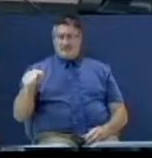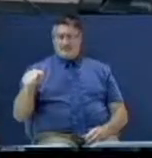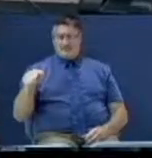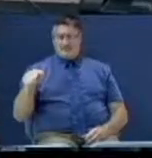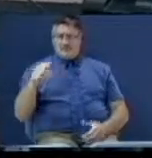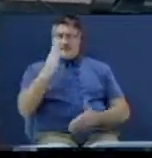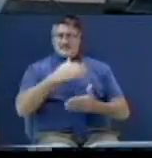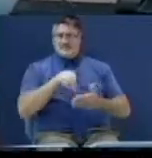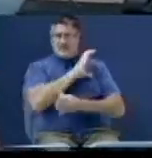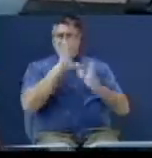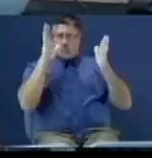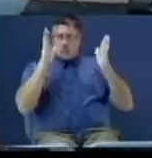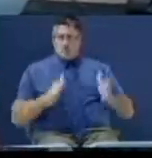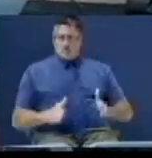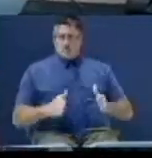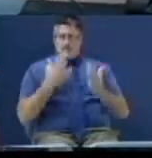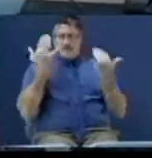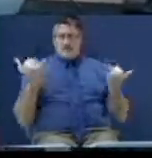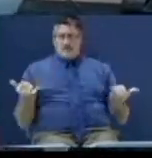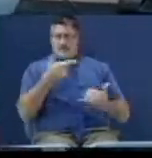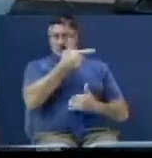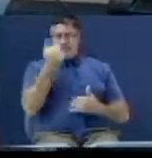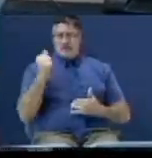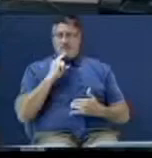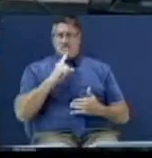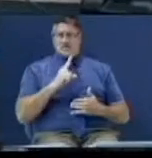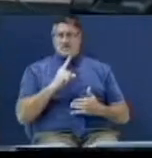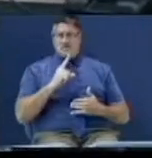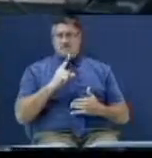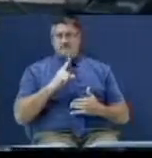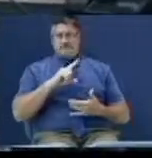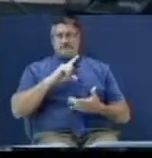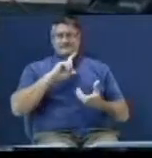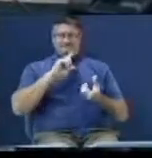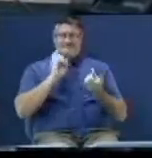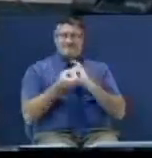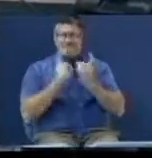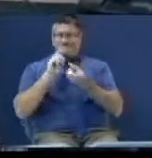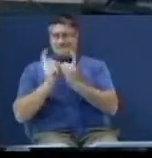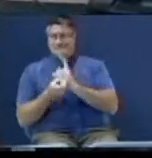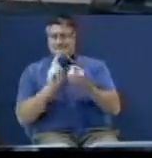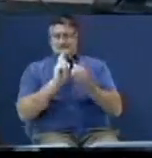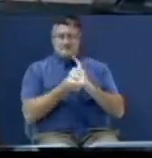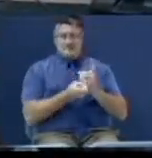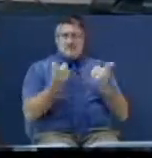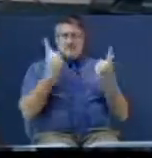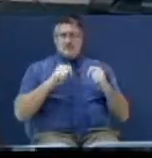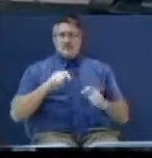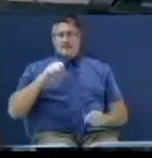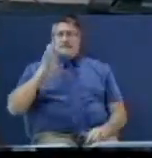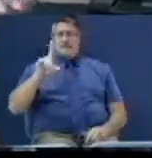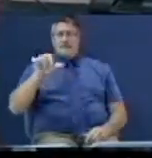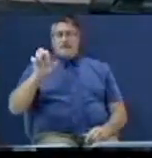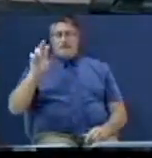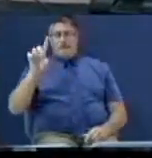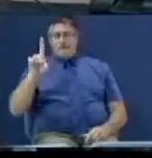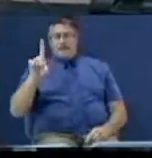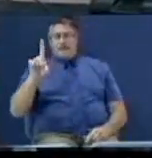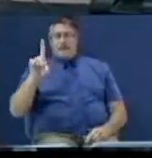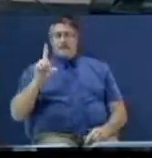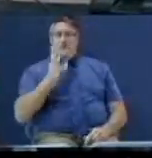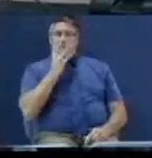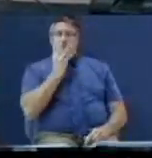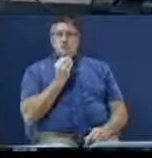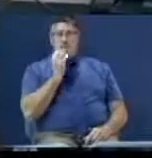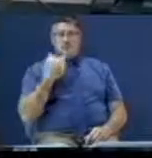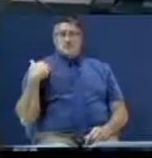Some Christians now, because they are compromisers, are trying to blend Judaism and